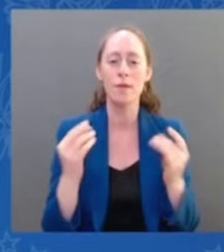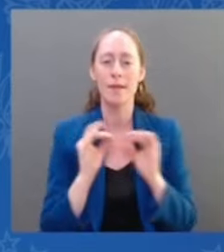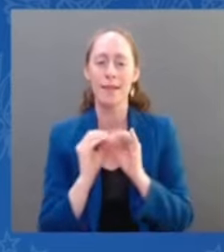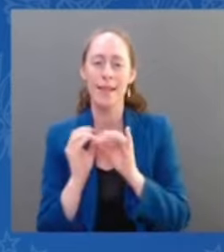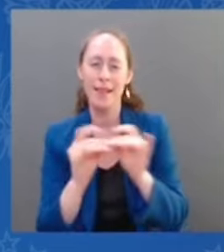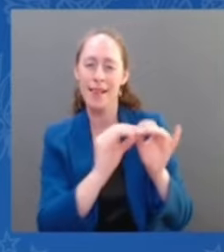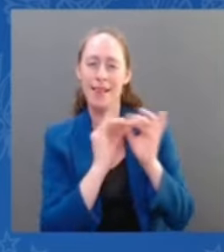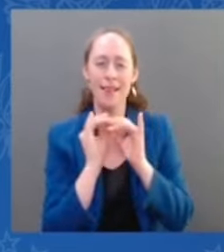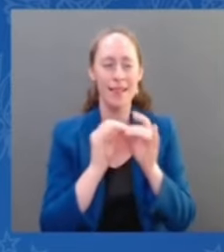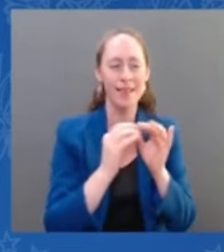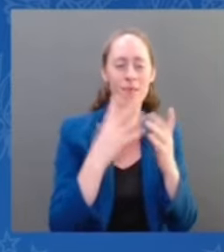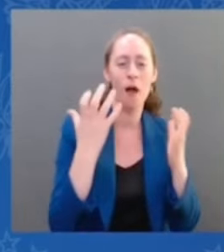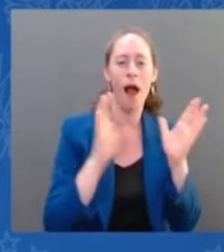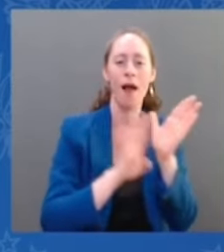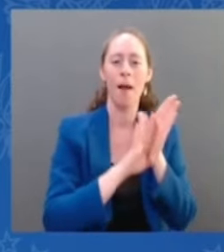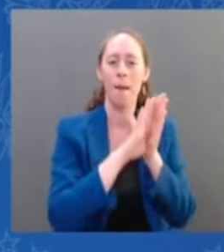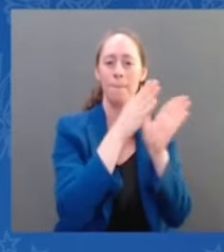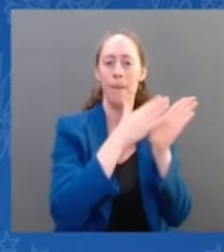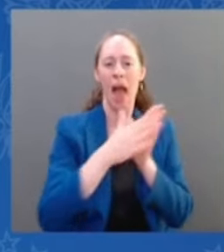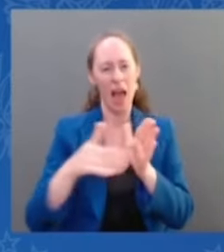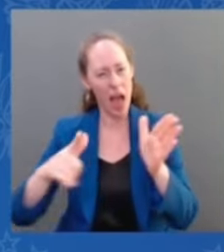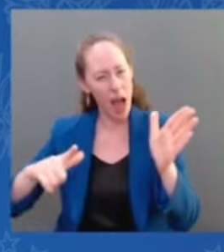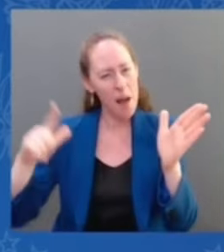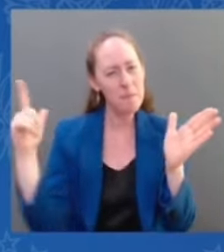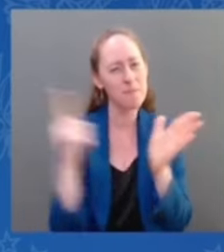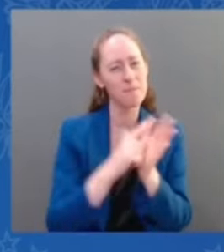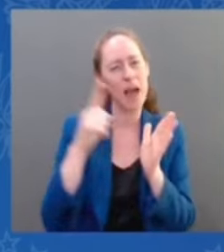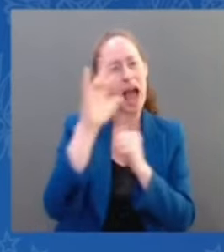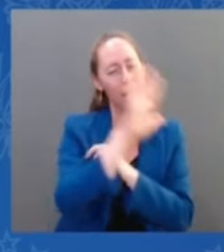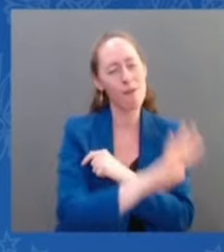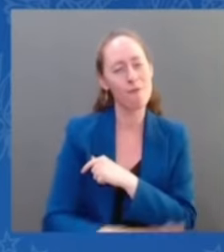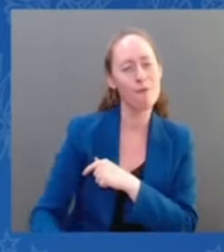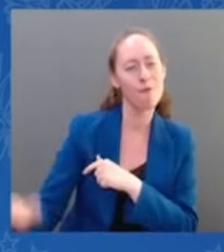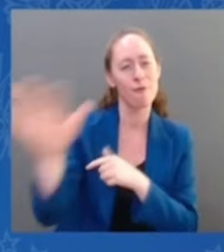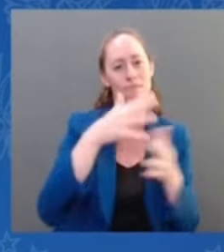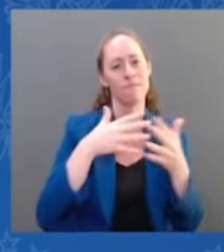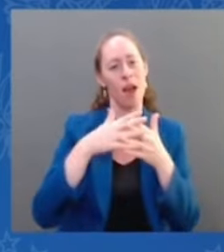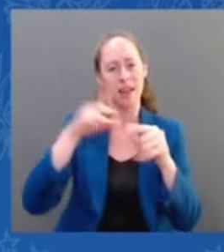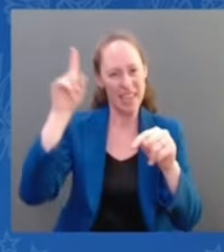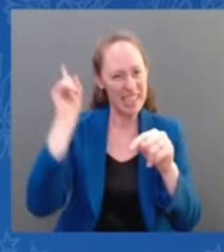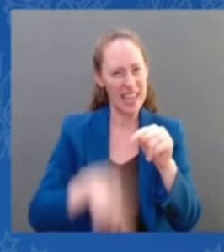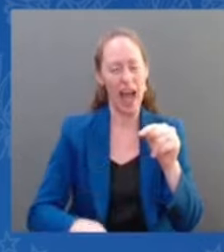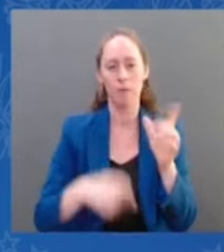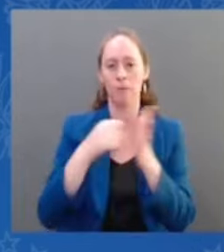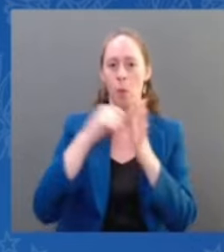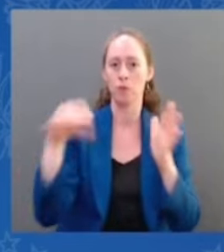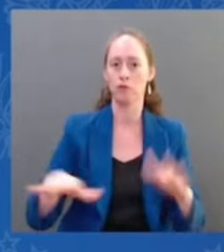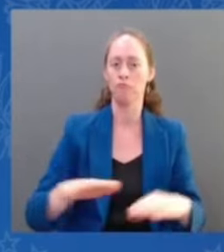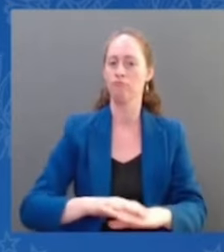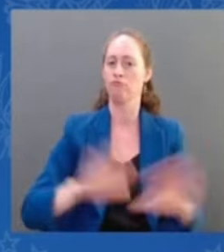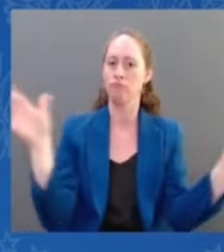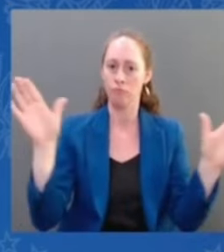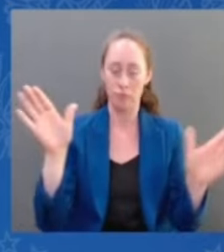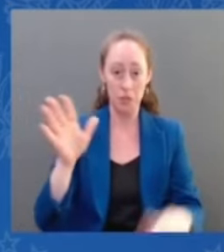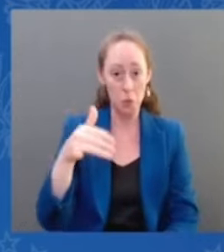in the extreme positions that they're taking in some of these states. That will mean the right to choose